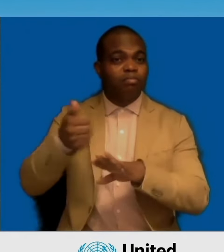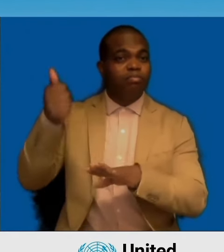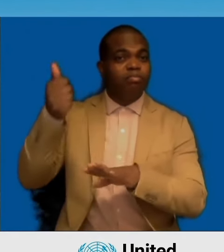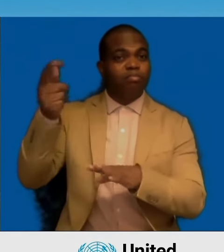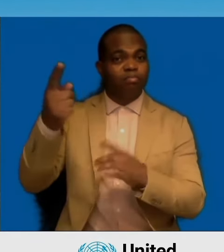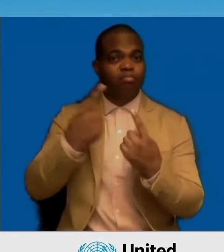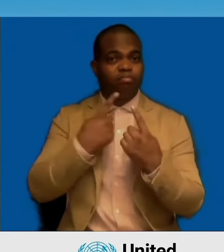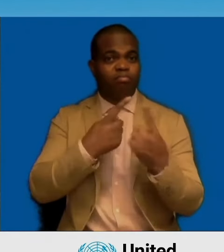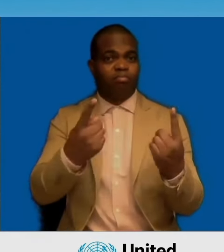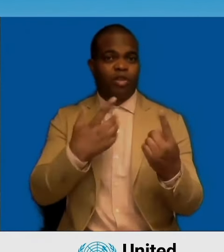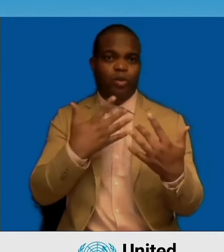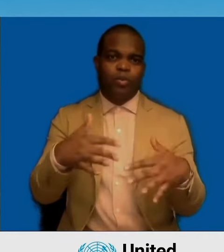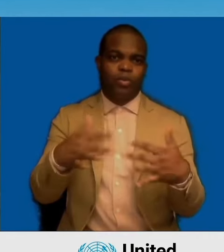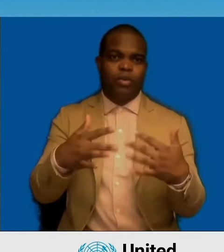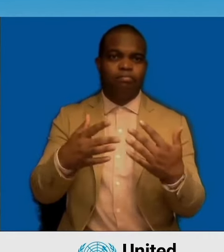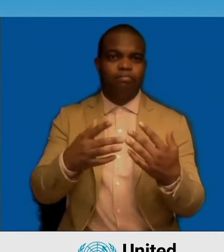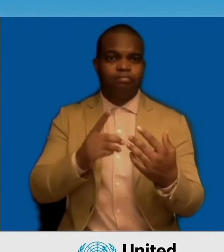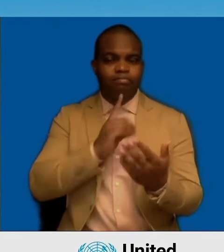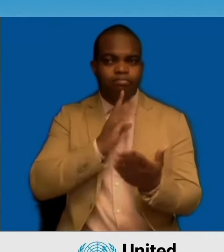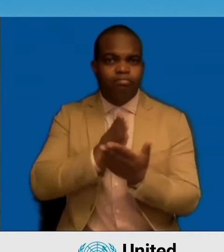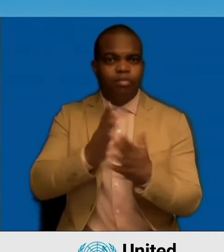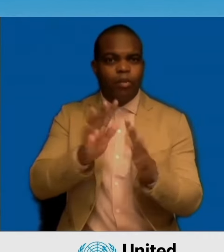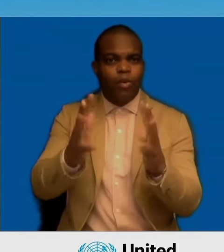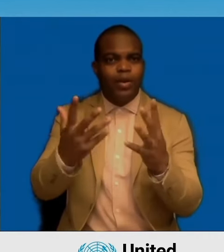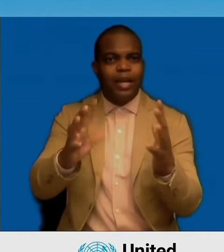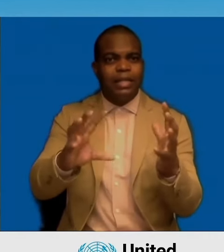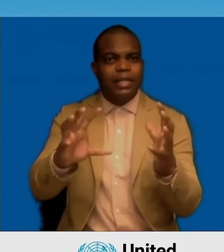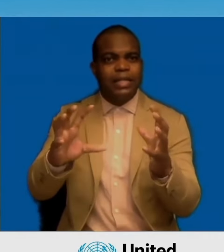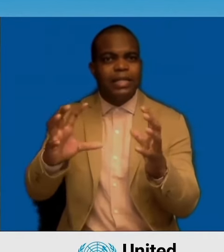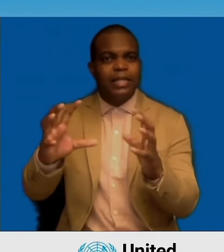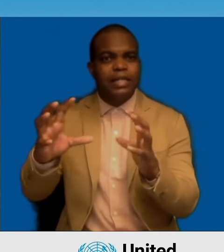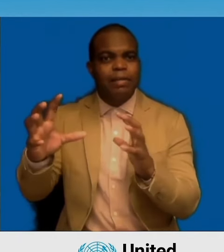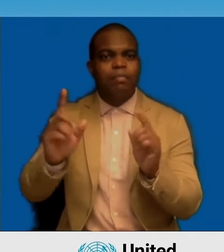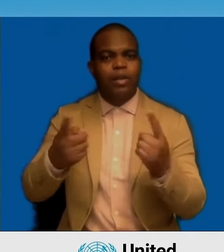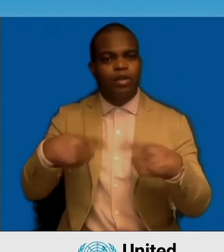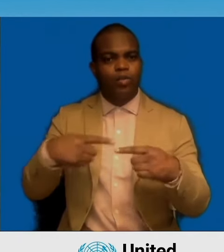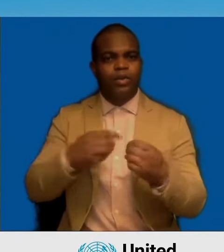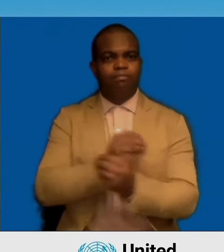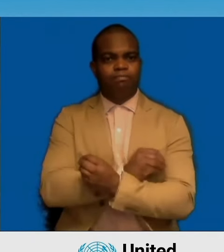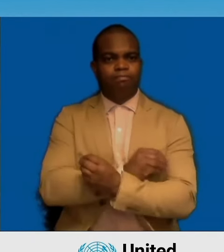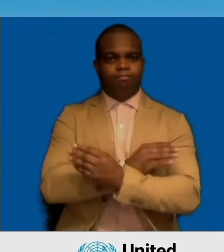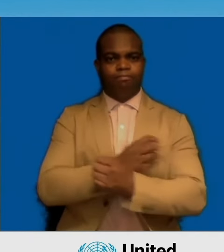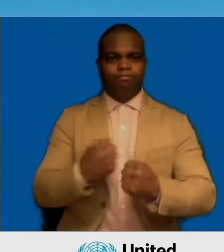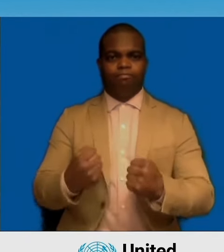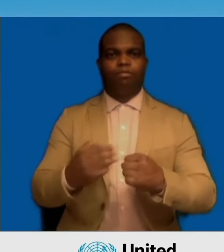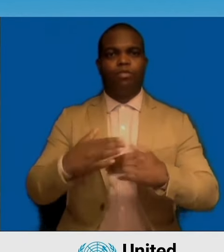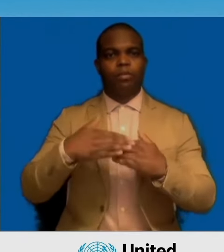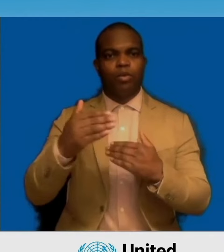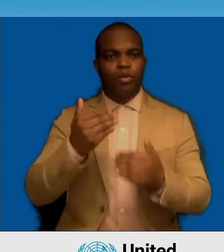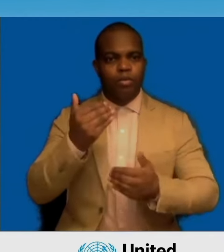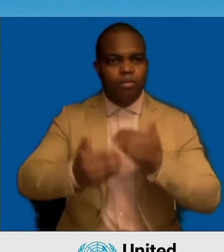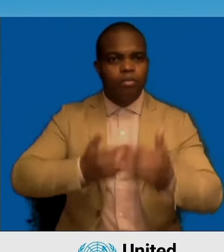multilateral system. As leaders of the community of nations, we grapple with difficult decisions to stay the course